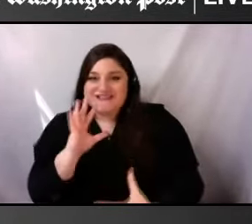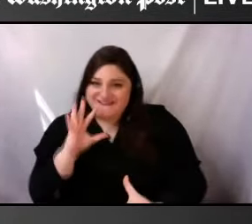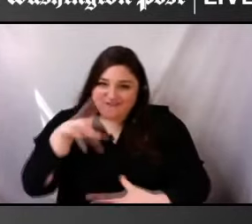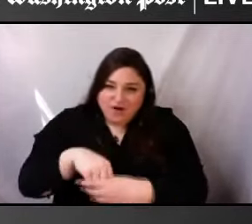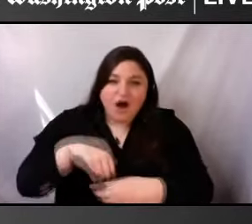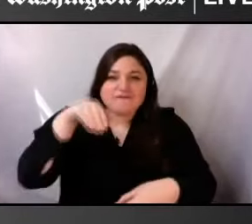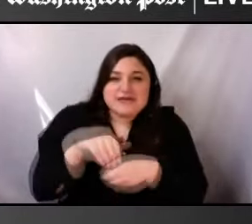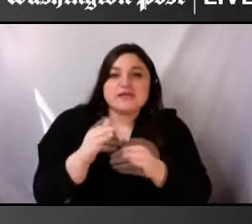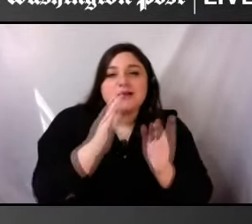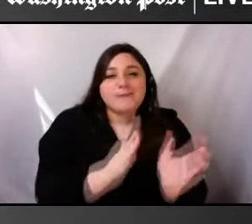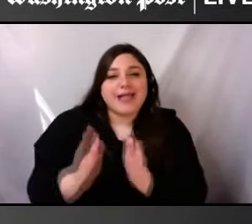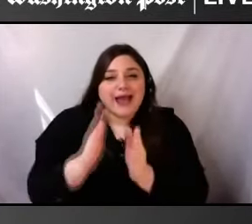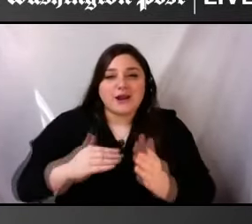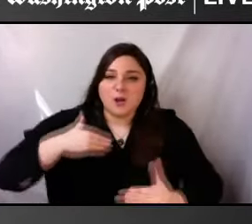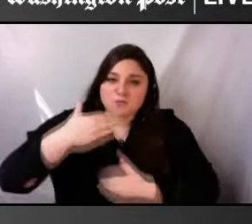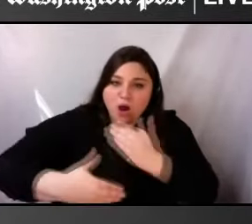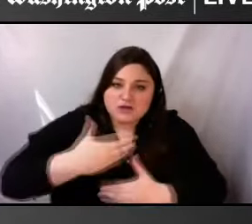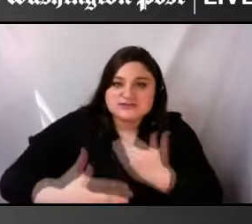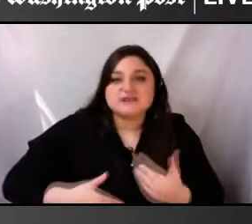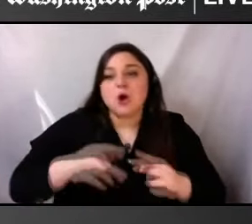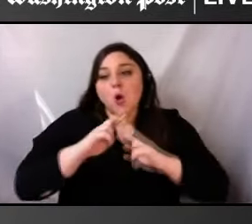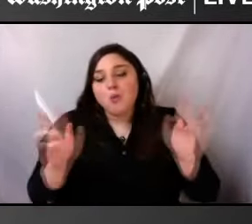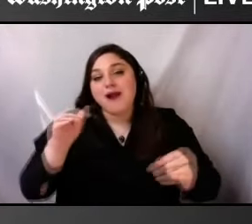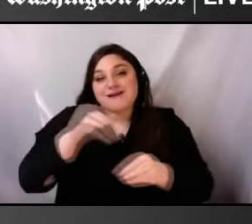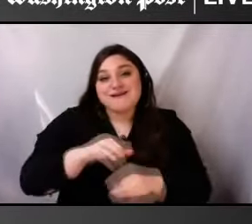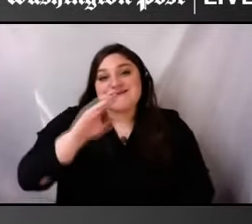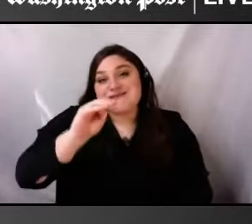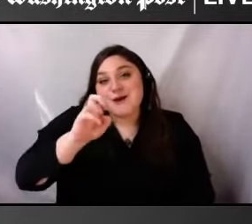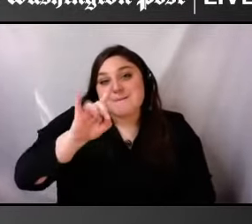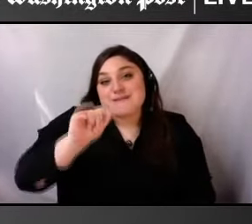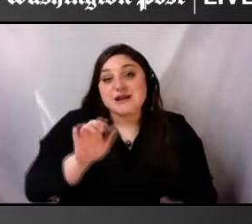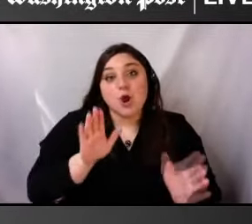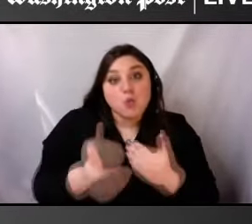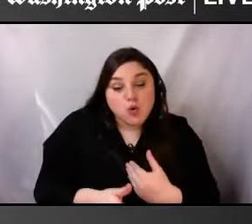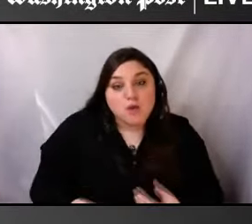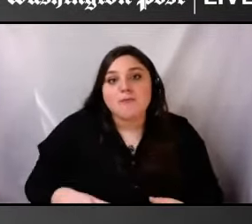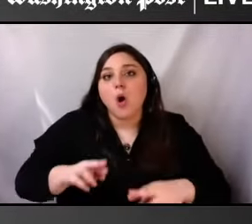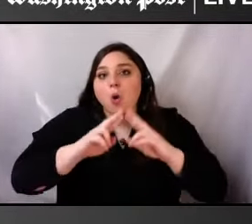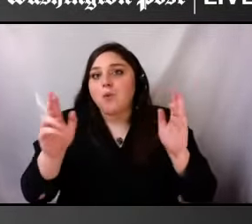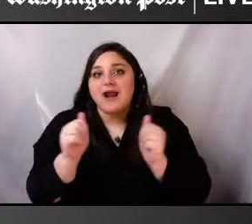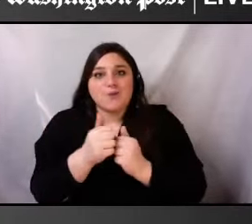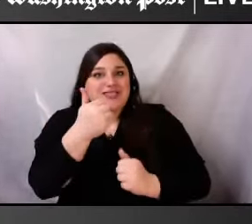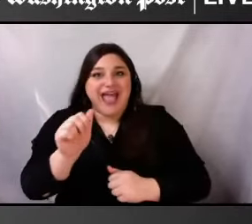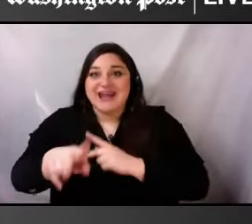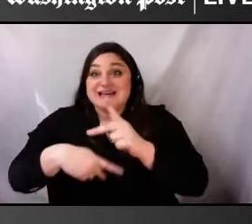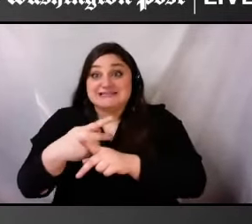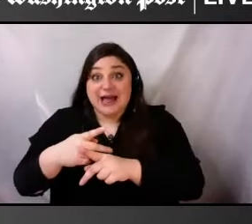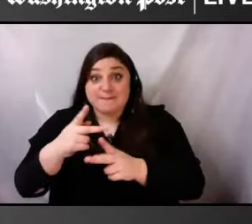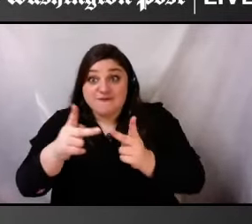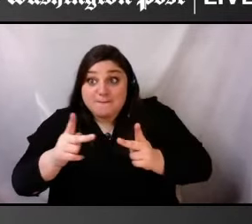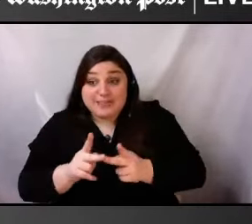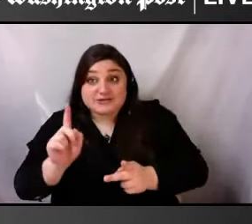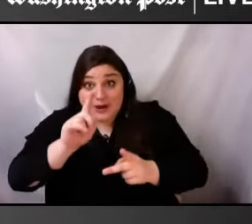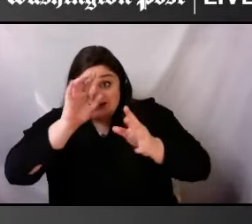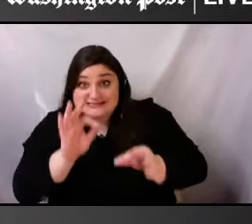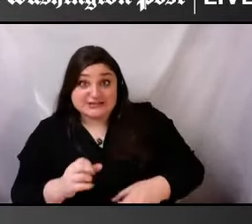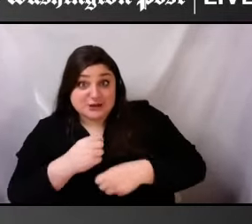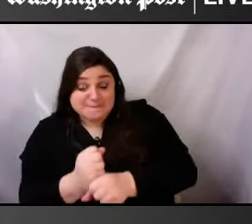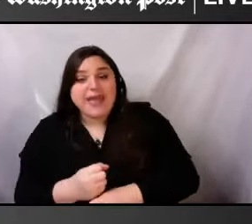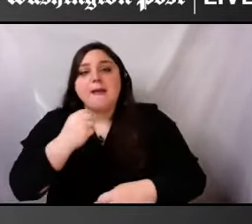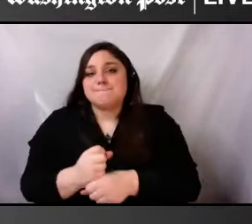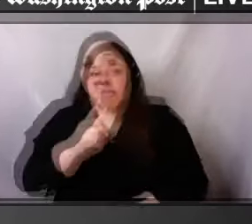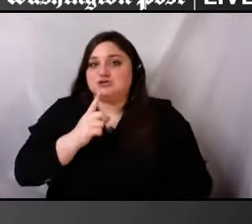media room, every place where a decision is ultimately going to be made, um, that we're with you from the very beginning.